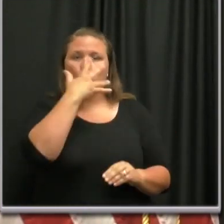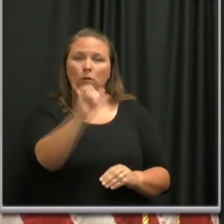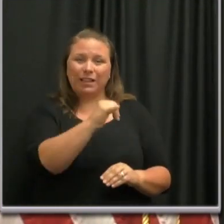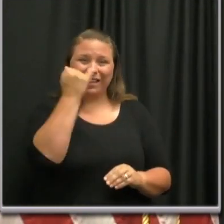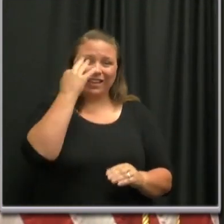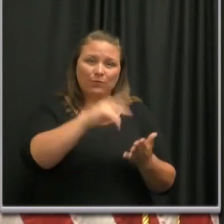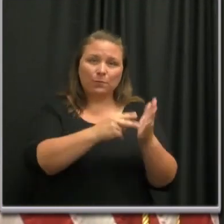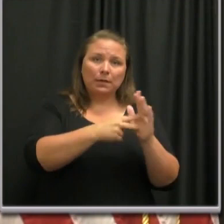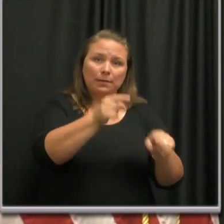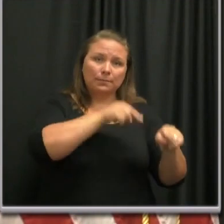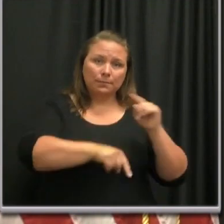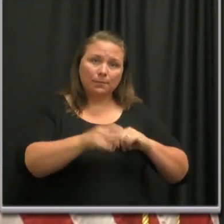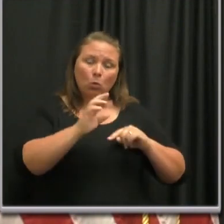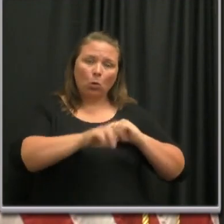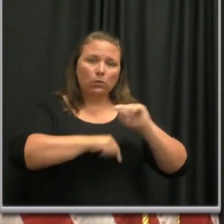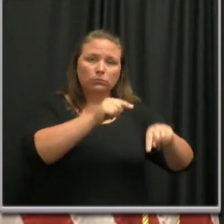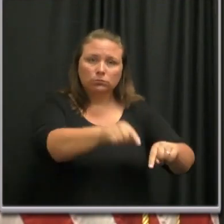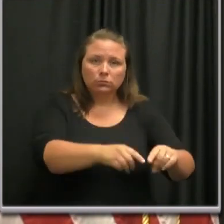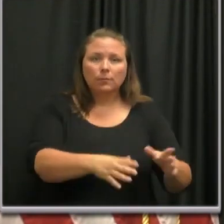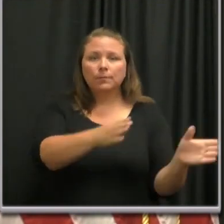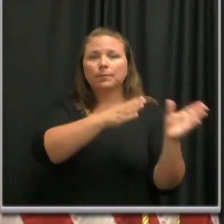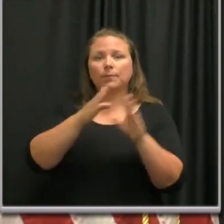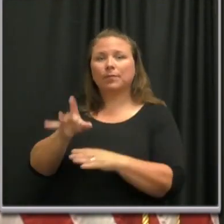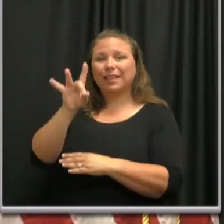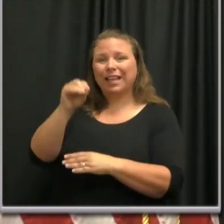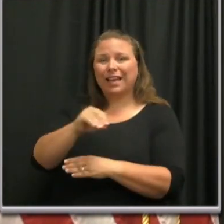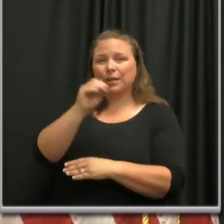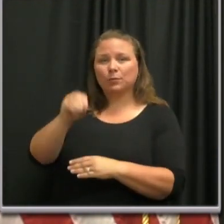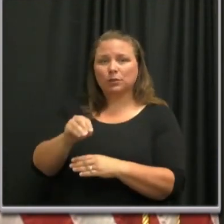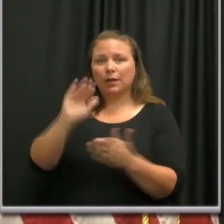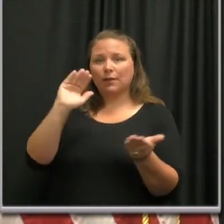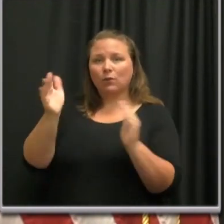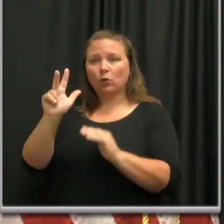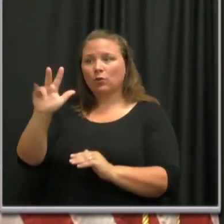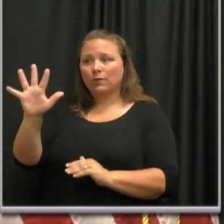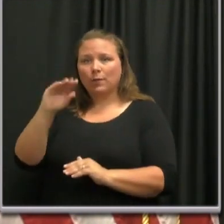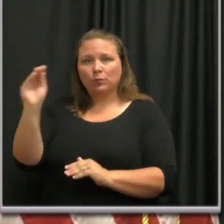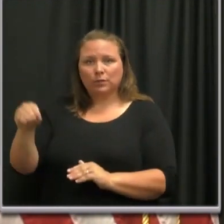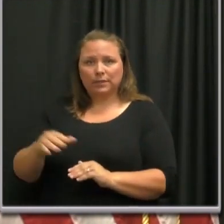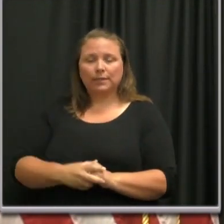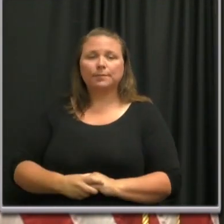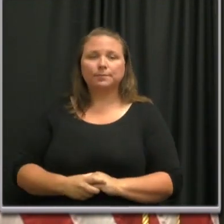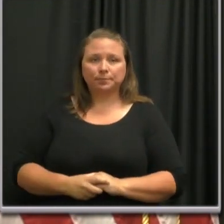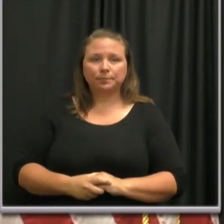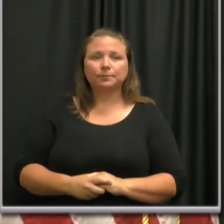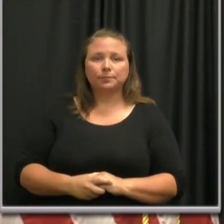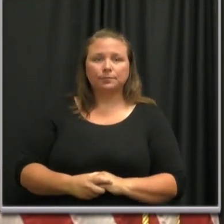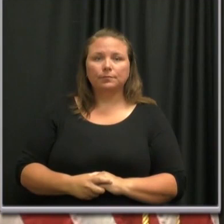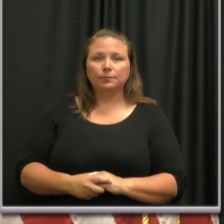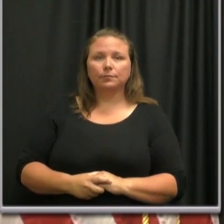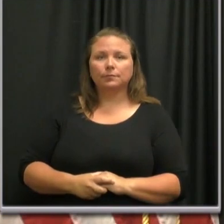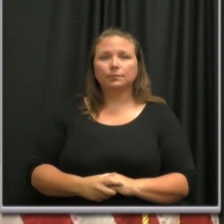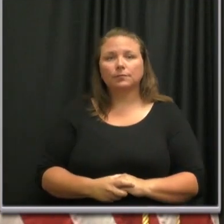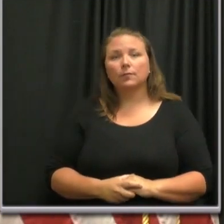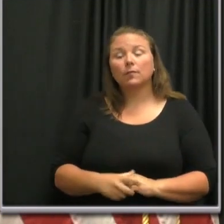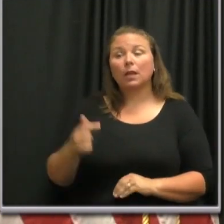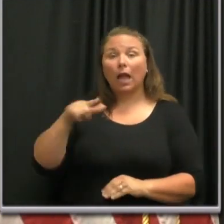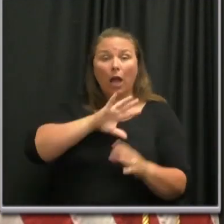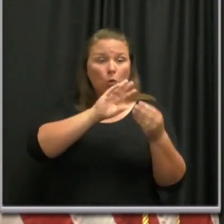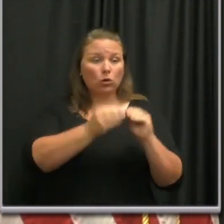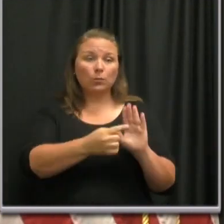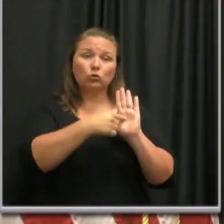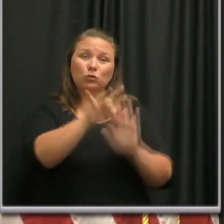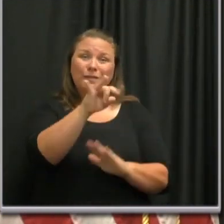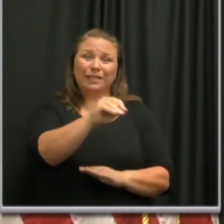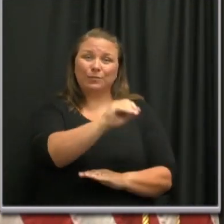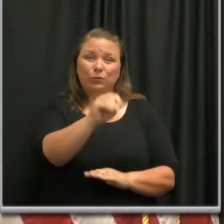The 80%, the second question, 80% versus 35%. Really, our data shows 80%,